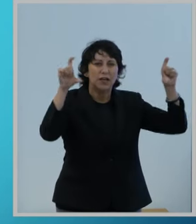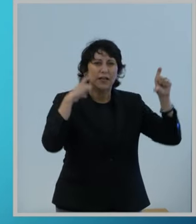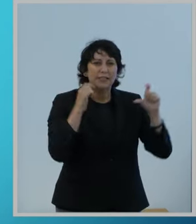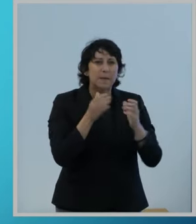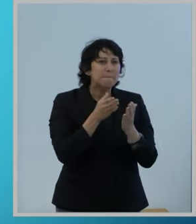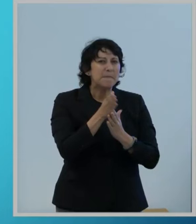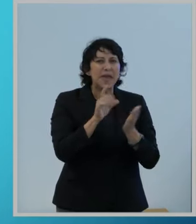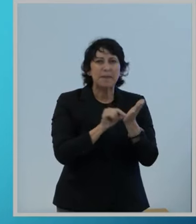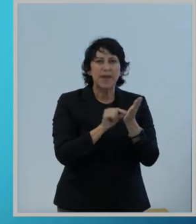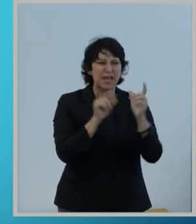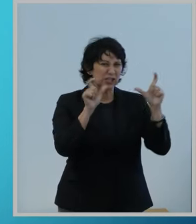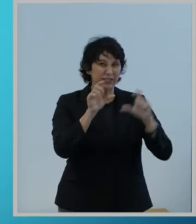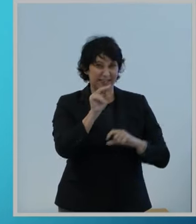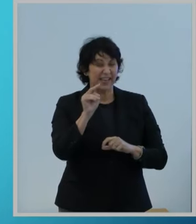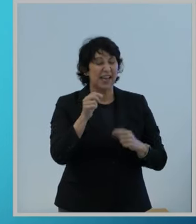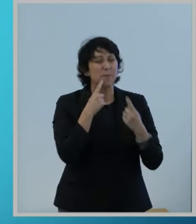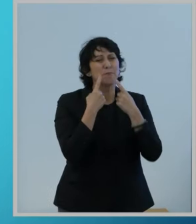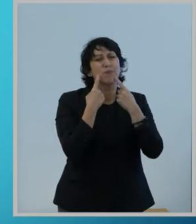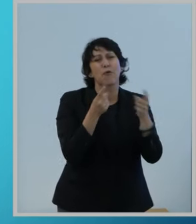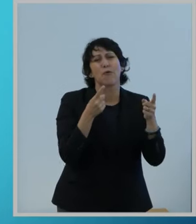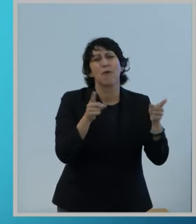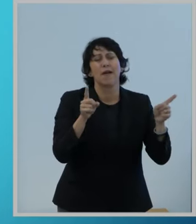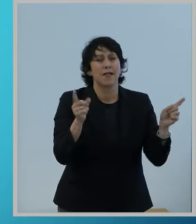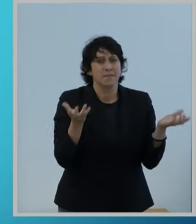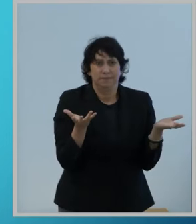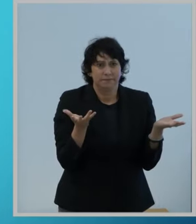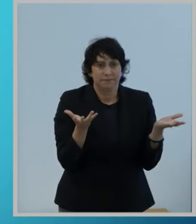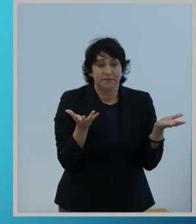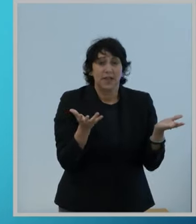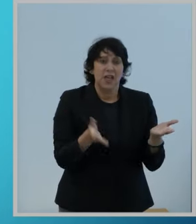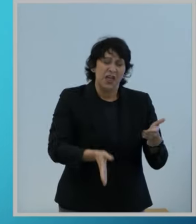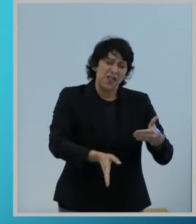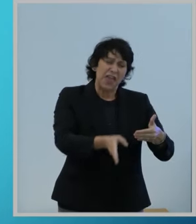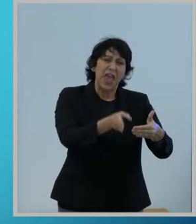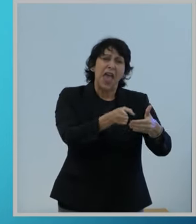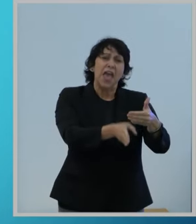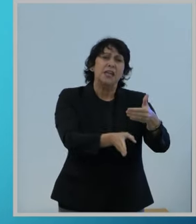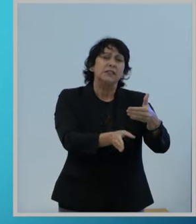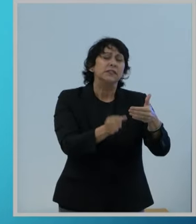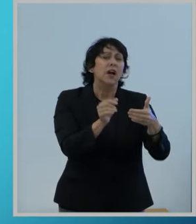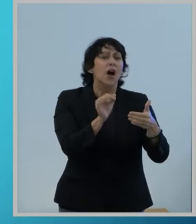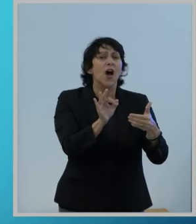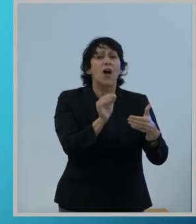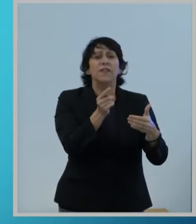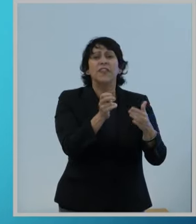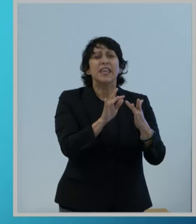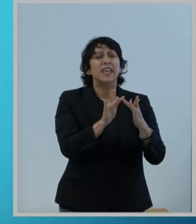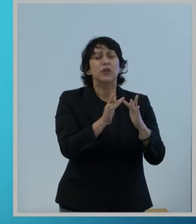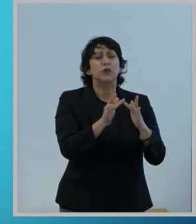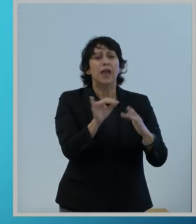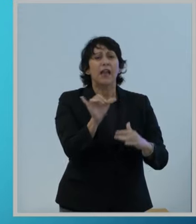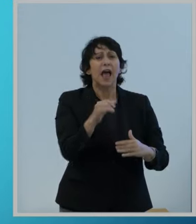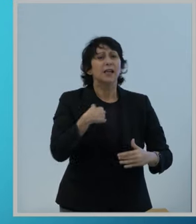main page, proclaiming End of the Internet as we know it.